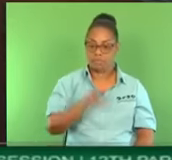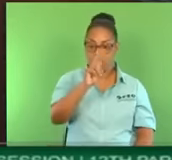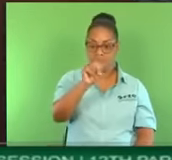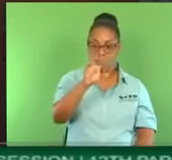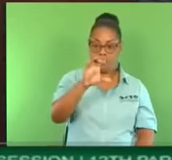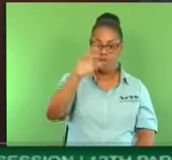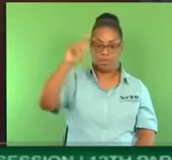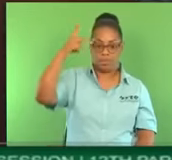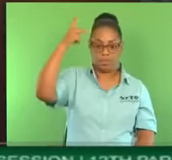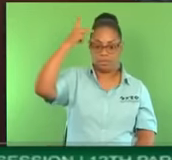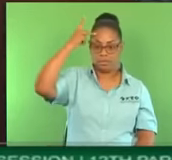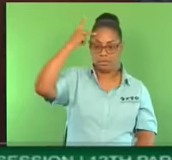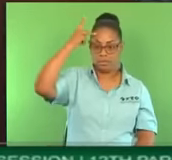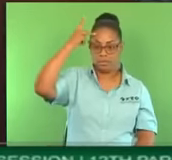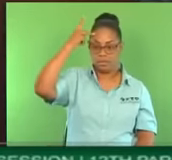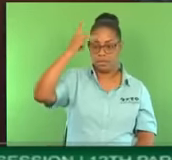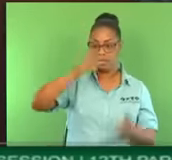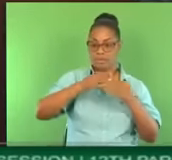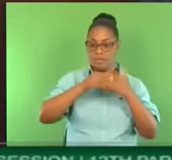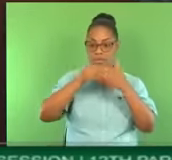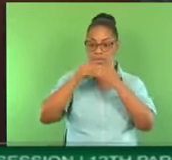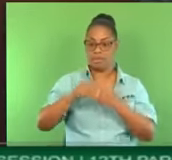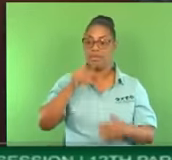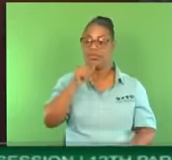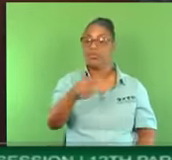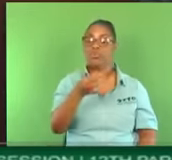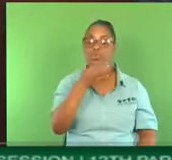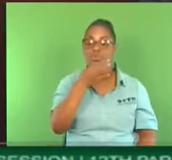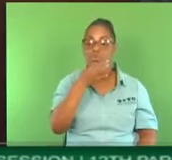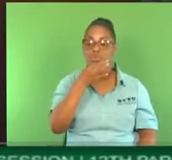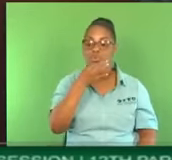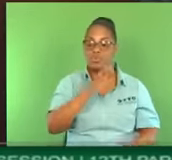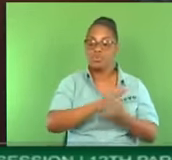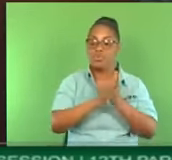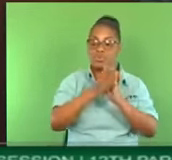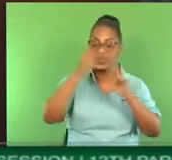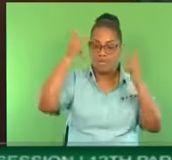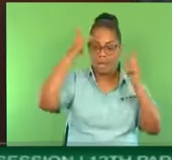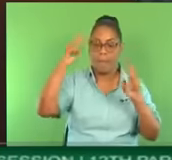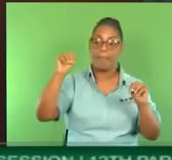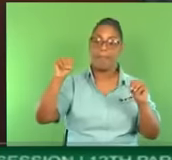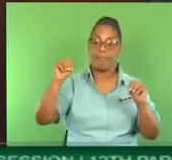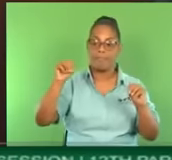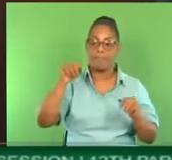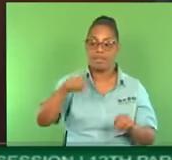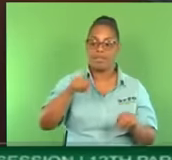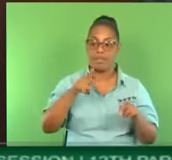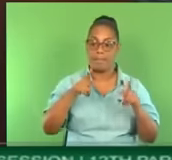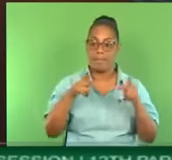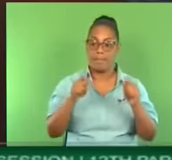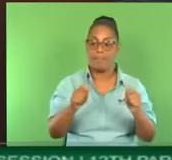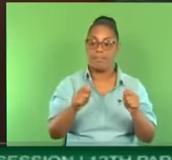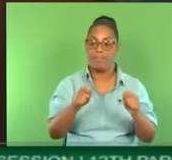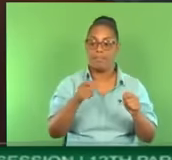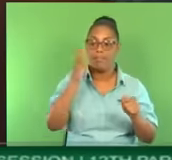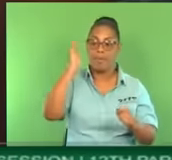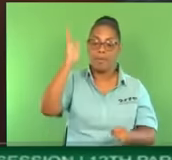the government in waiting, Madam Speaker, gave a brilliant and comprehensive,